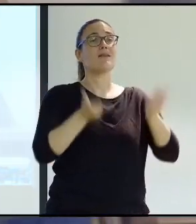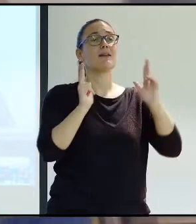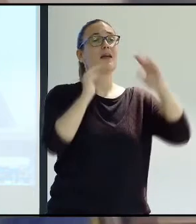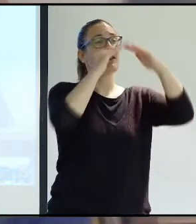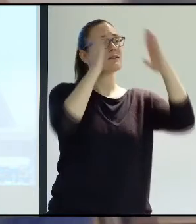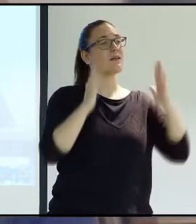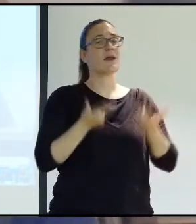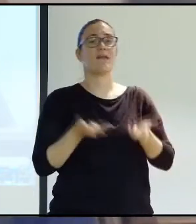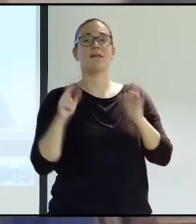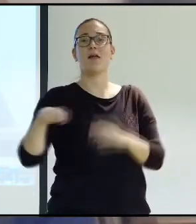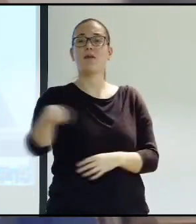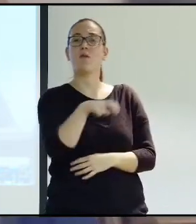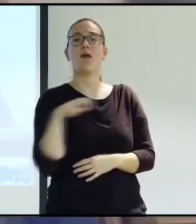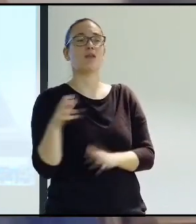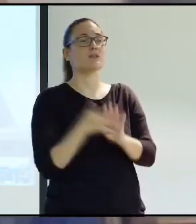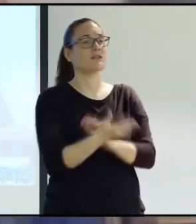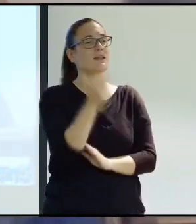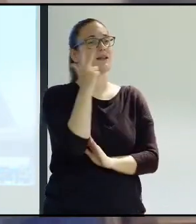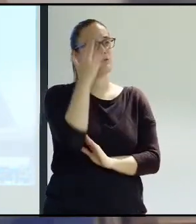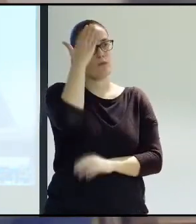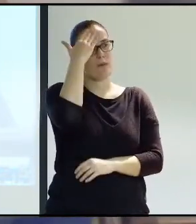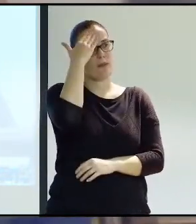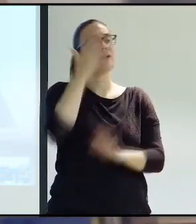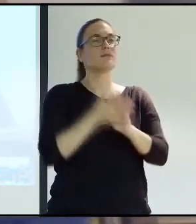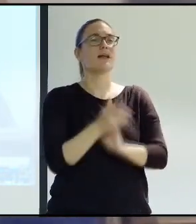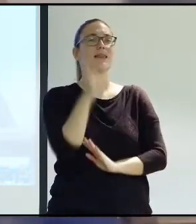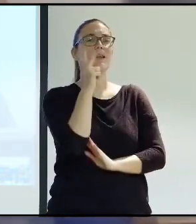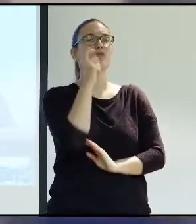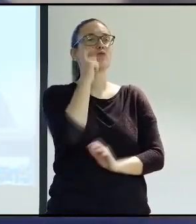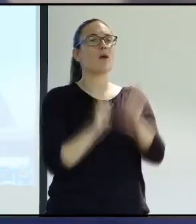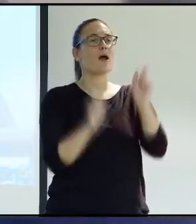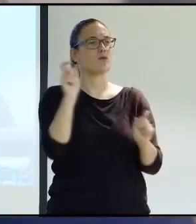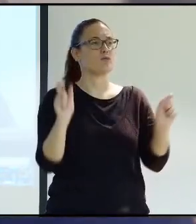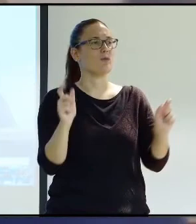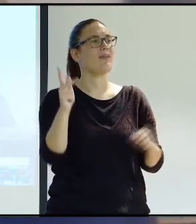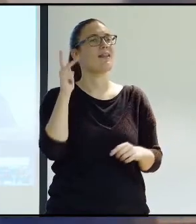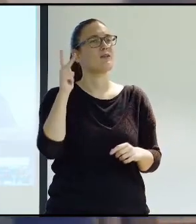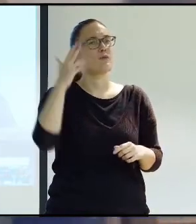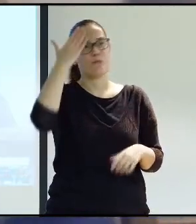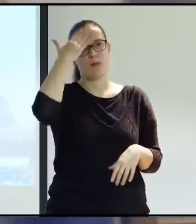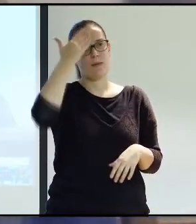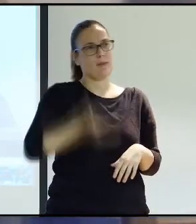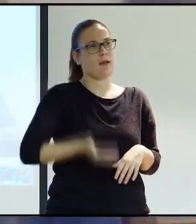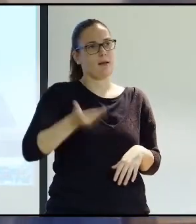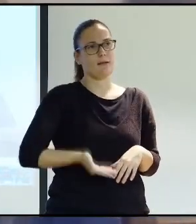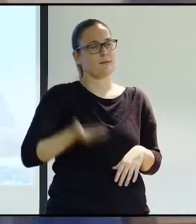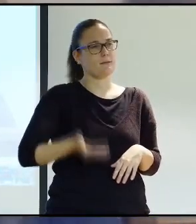freedom to choose your place of residence and freedom to choose where you